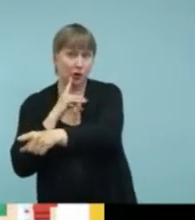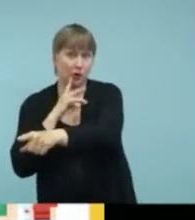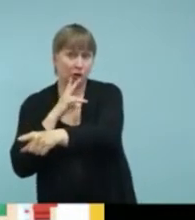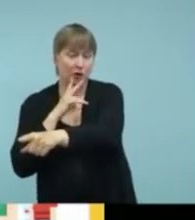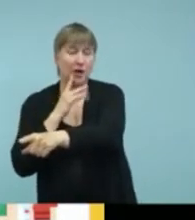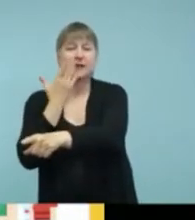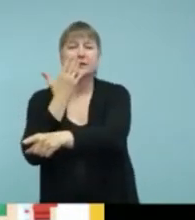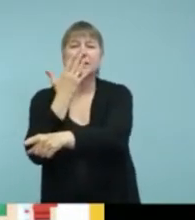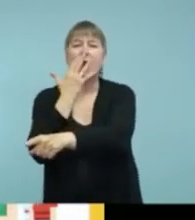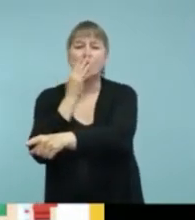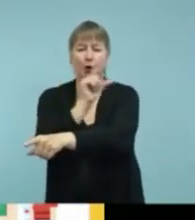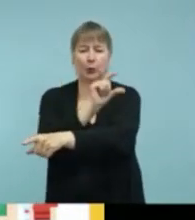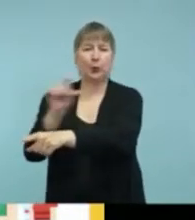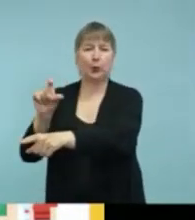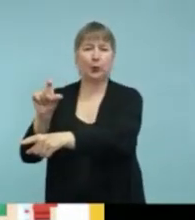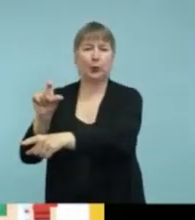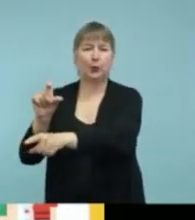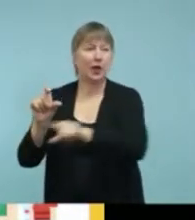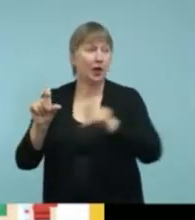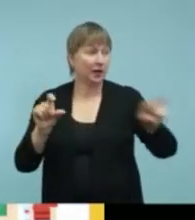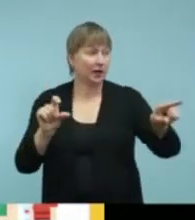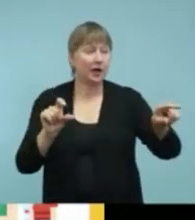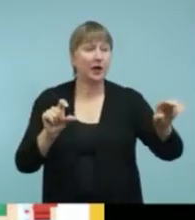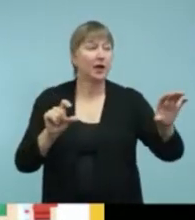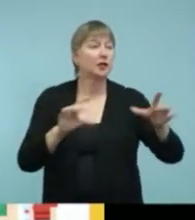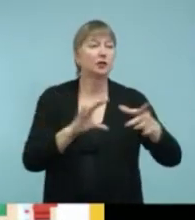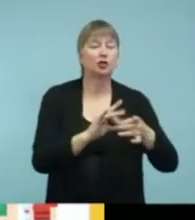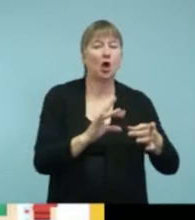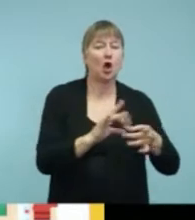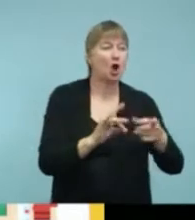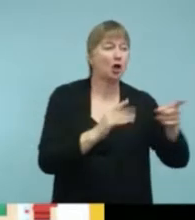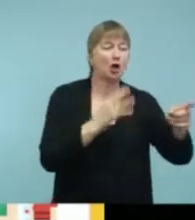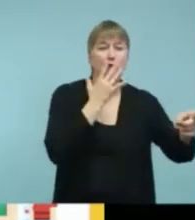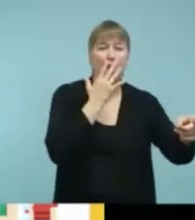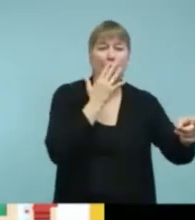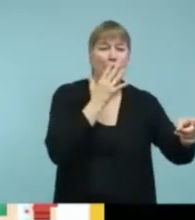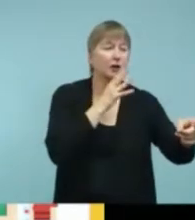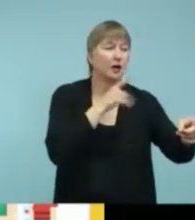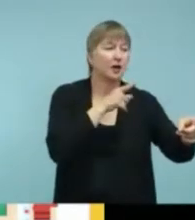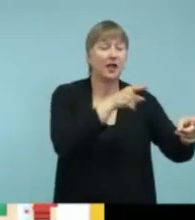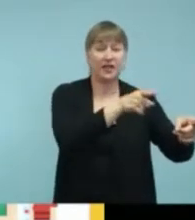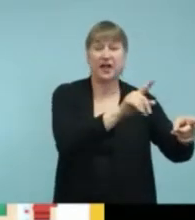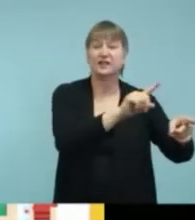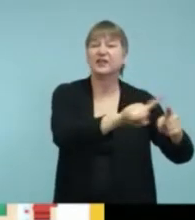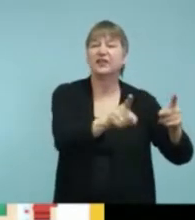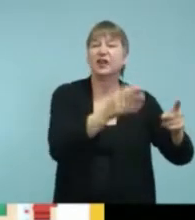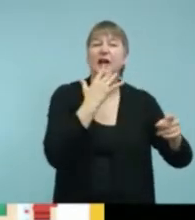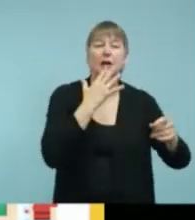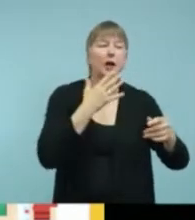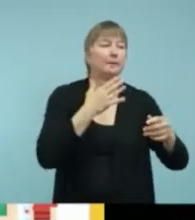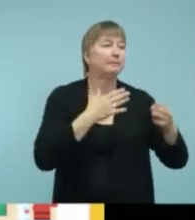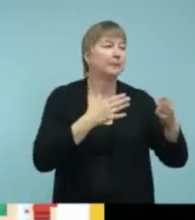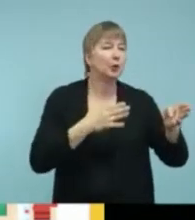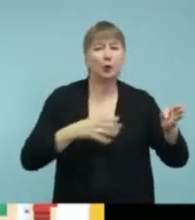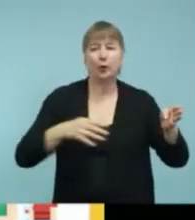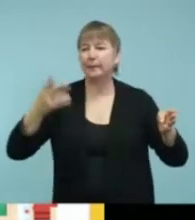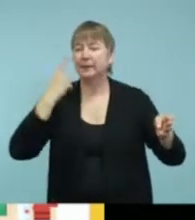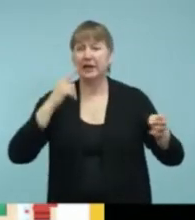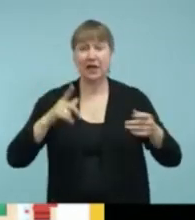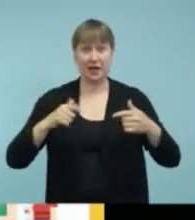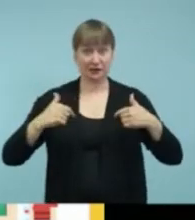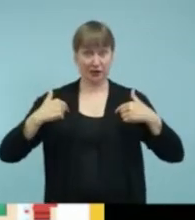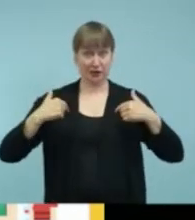talks, it's going to be another color. So me as a person with hearing loss, I can follow along with the